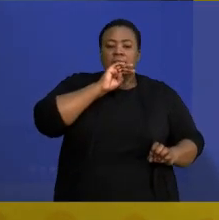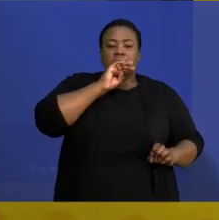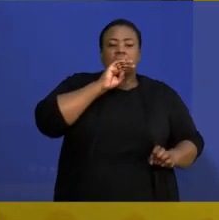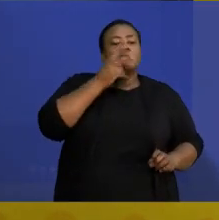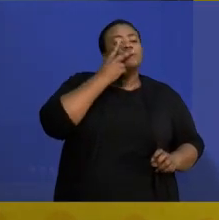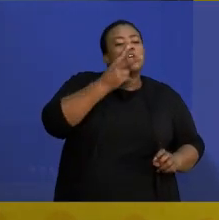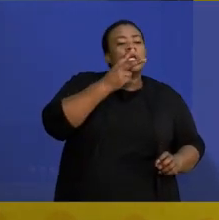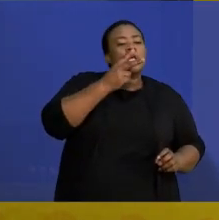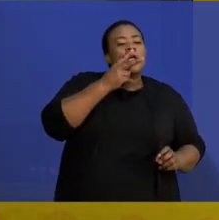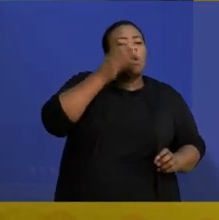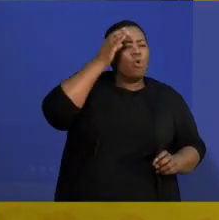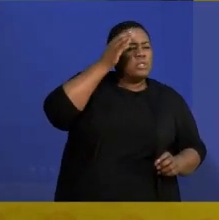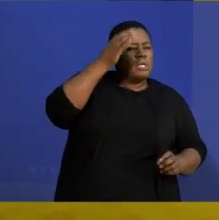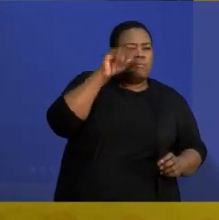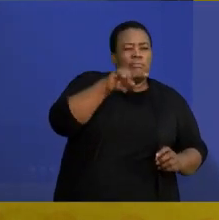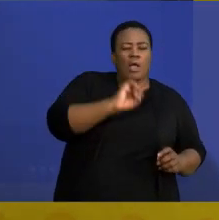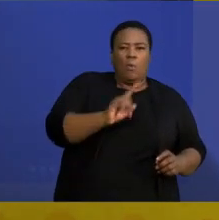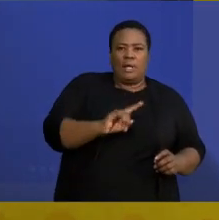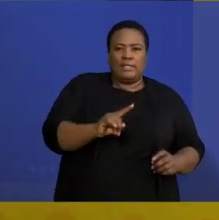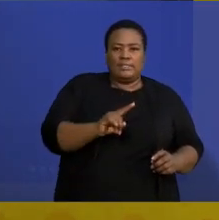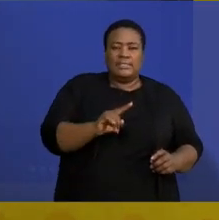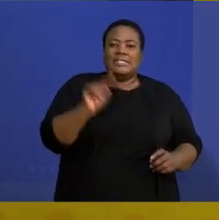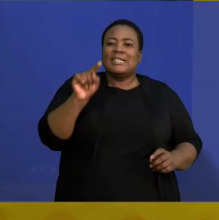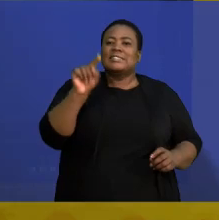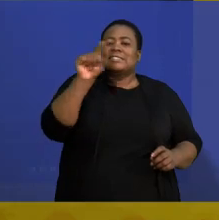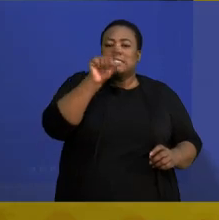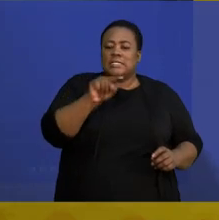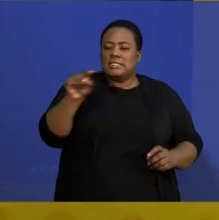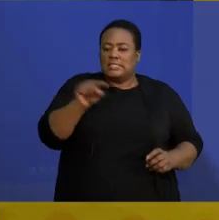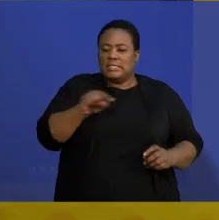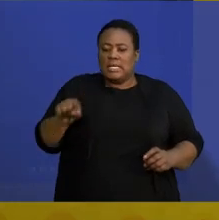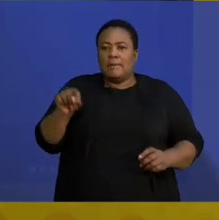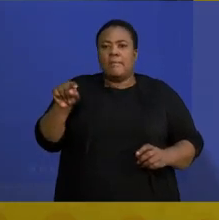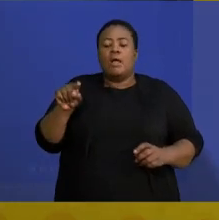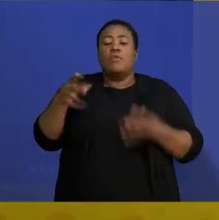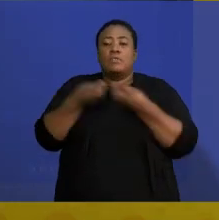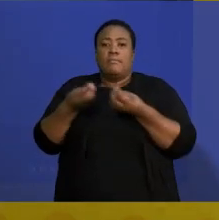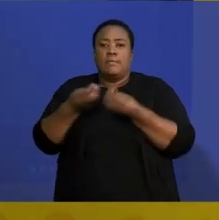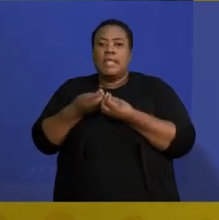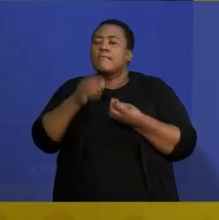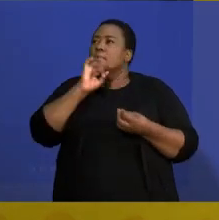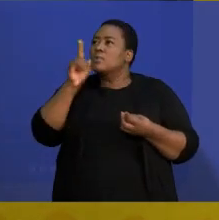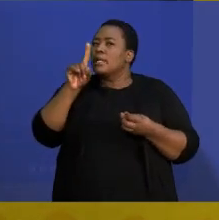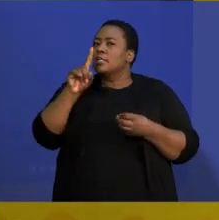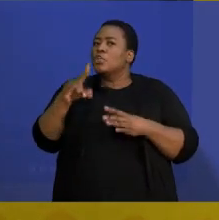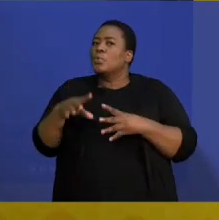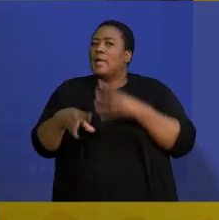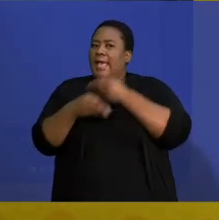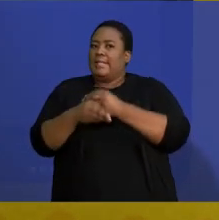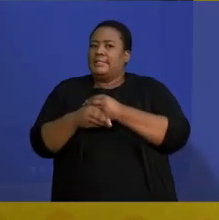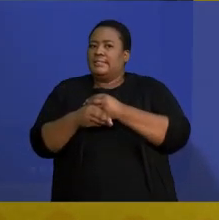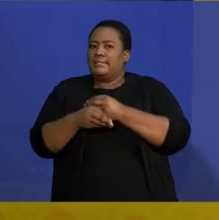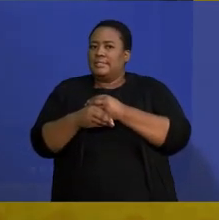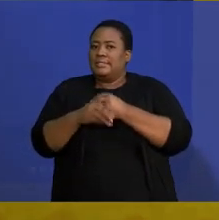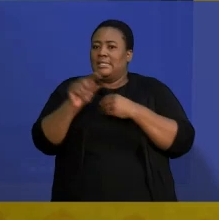here they're saying we must evaluate a sigma of something. What that means is you need to add because that's what sigma means.